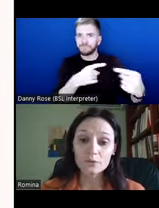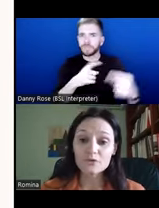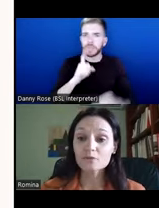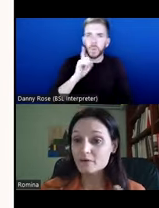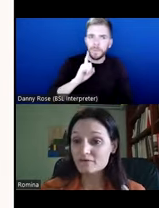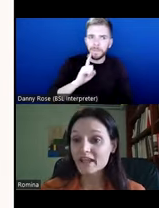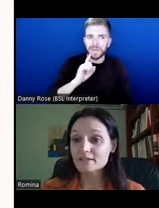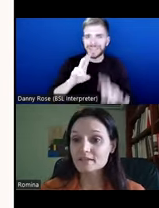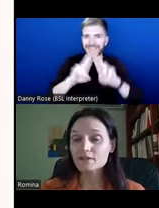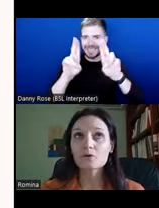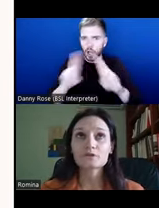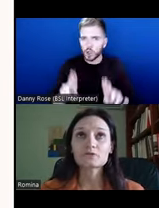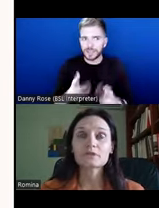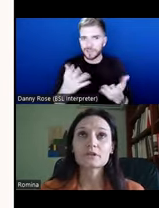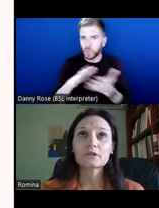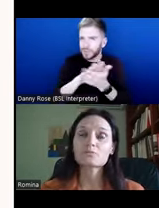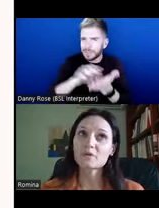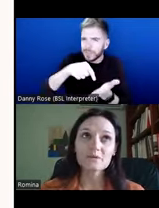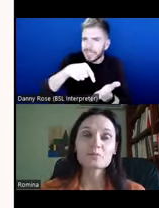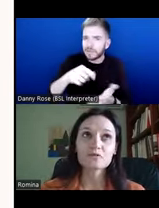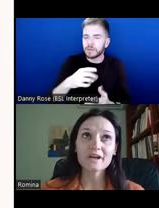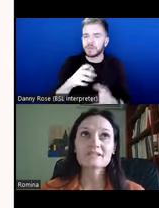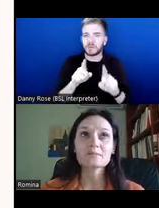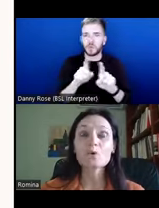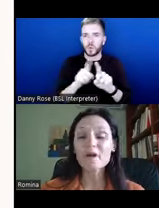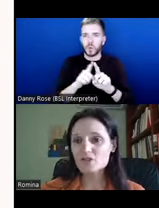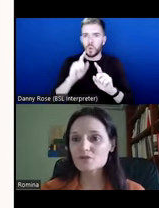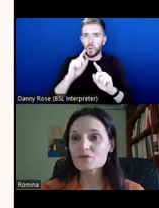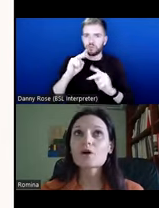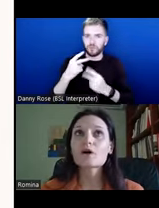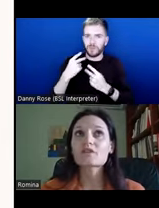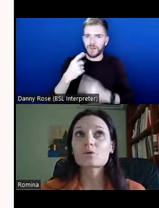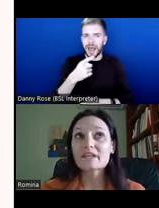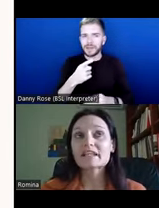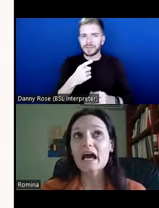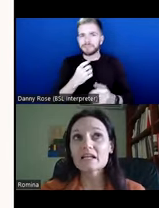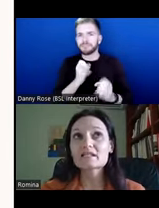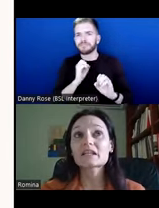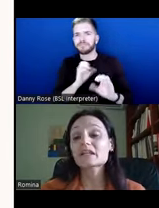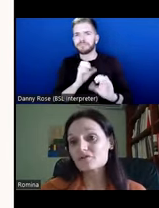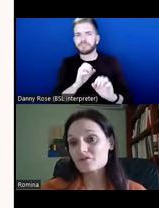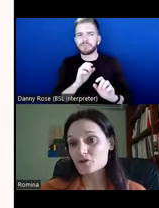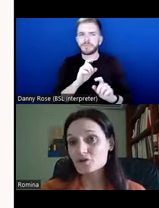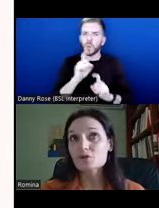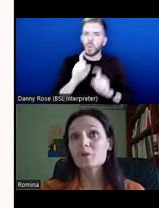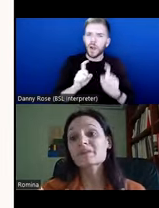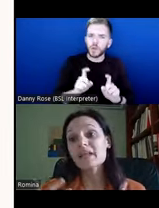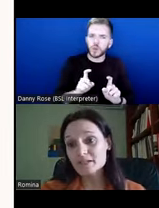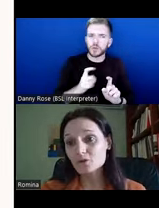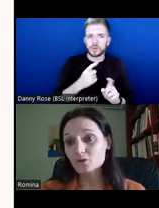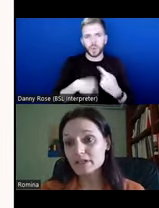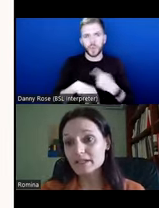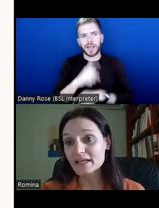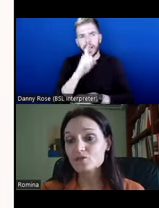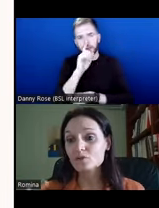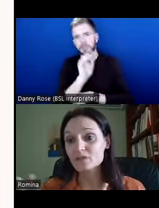and also reflect on, perhaps provide some questions that we can ask in an effort to apply